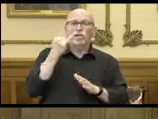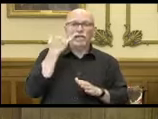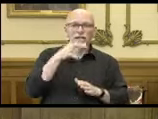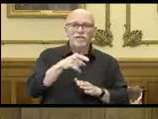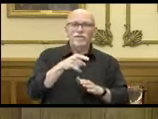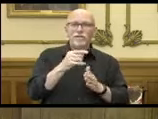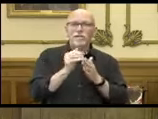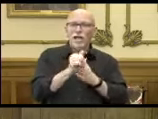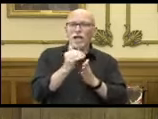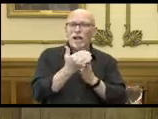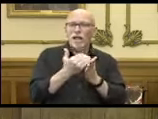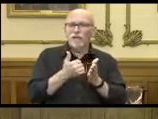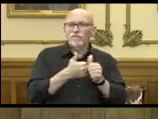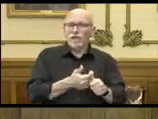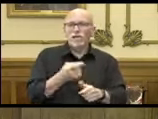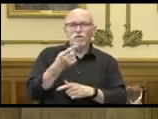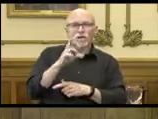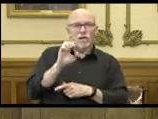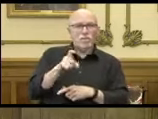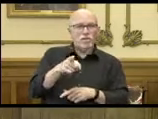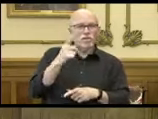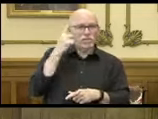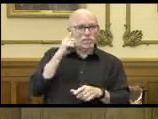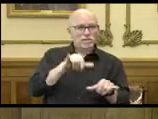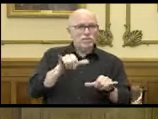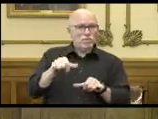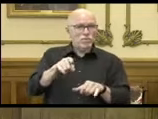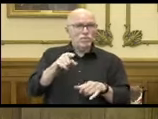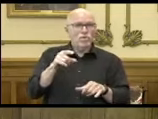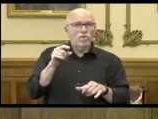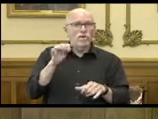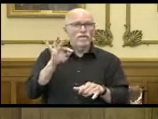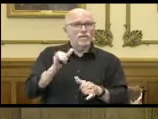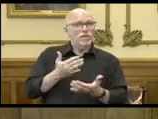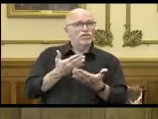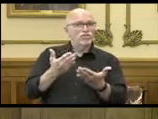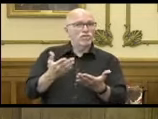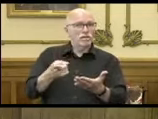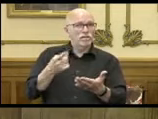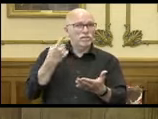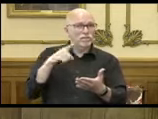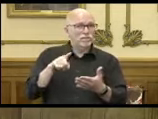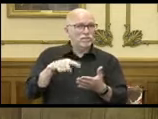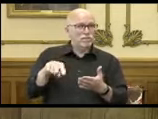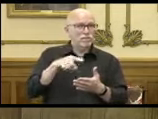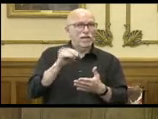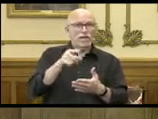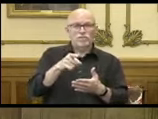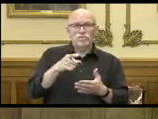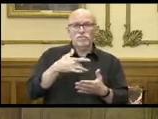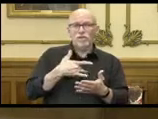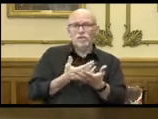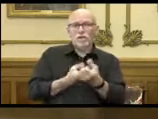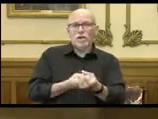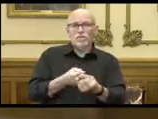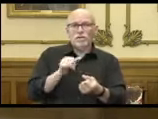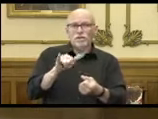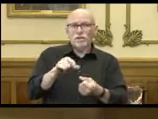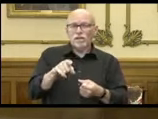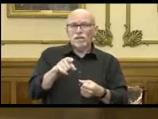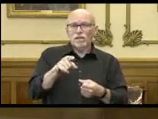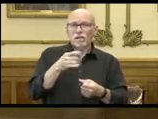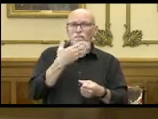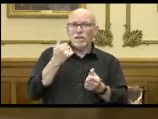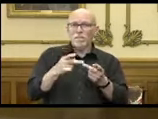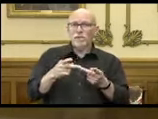followed. Dr. Box, are you seeing similar data that would suggest an indication of a surge? And are you confident that the state is in a good